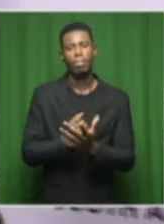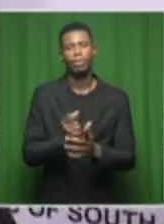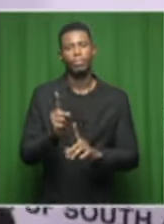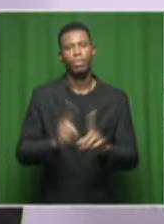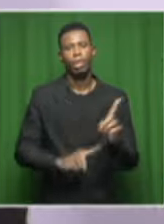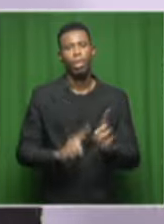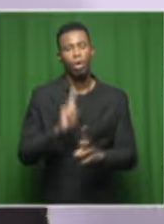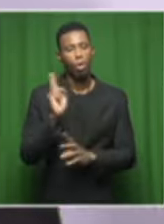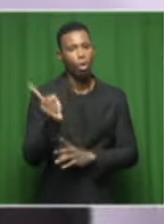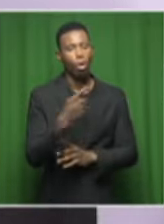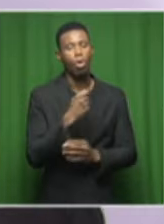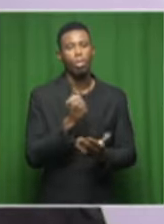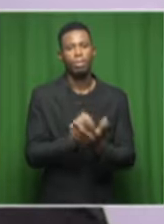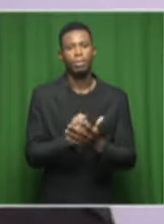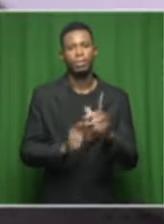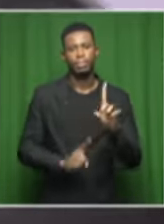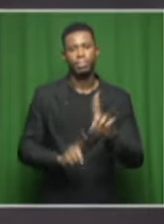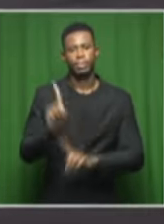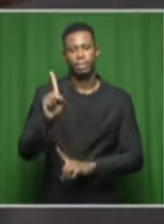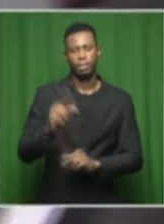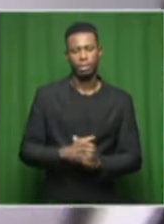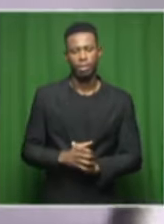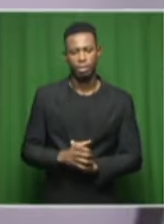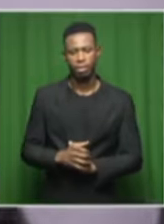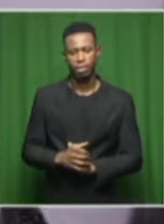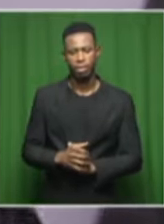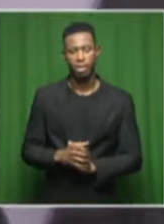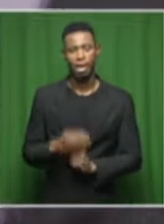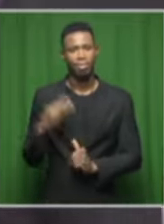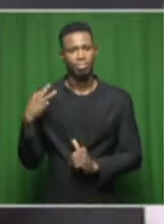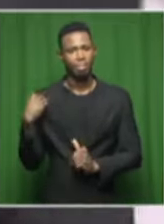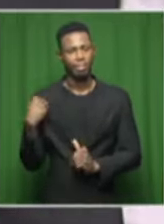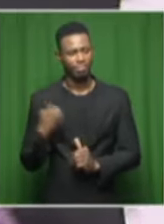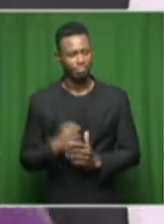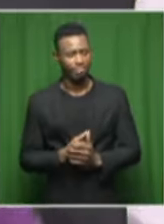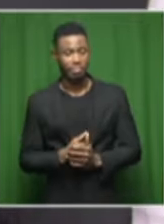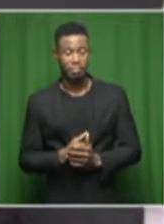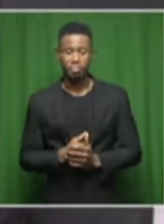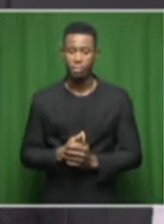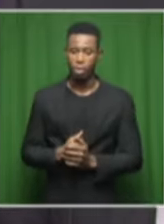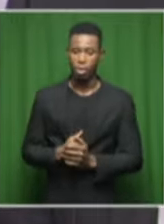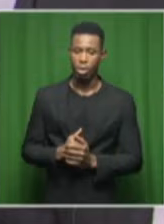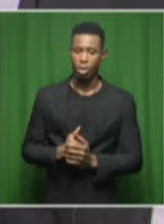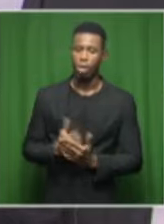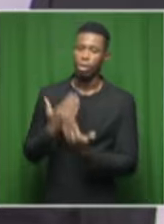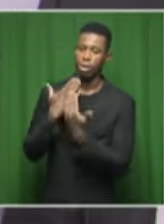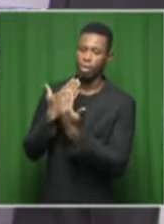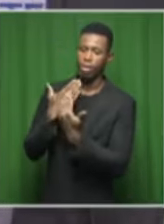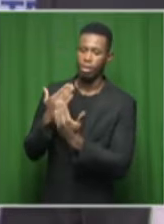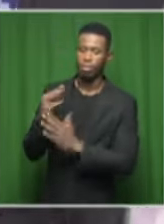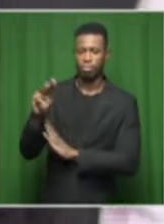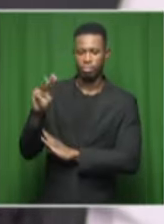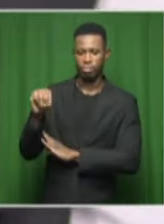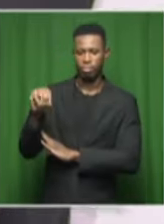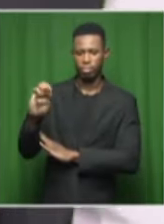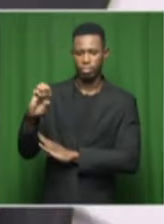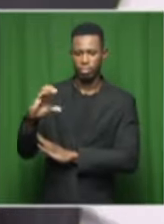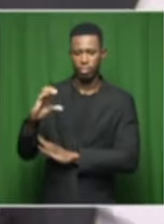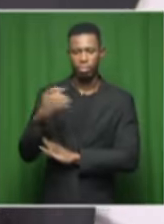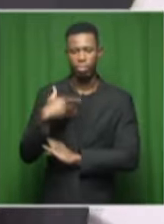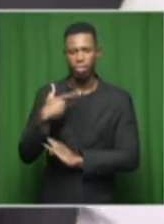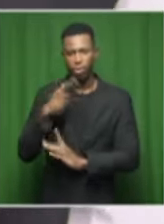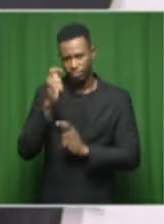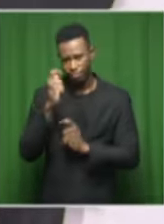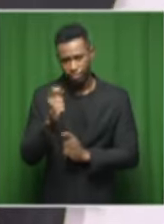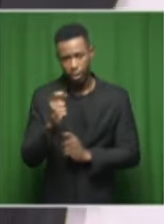pass. Yes, Minister. No, thank you very much, MEC. Let me acknowledge the principal,